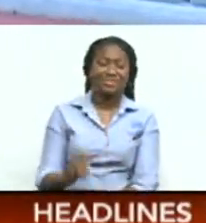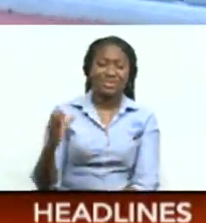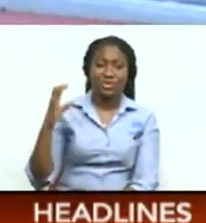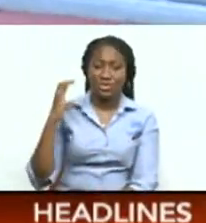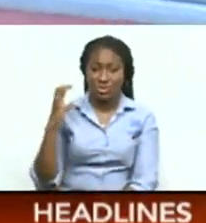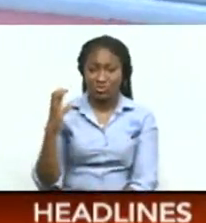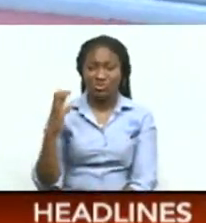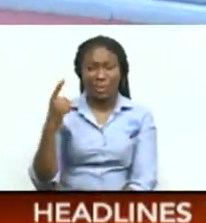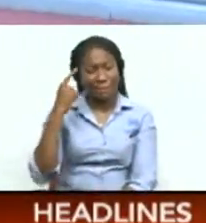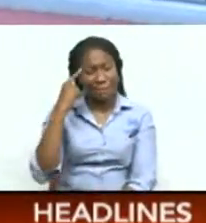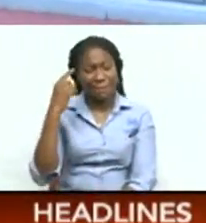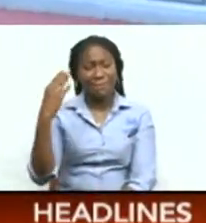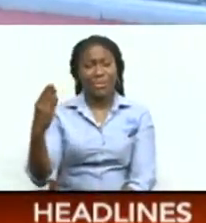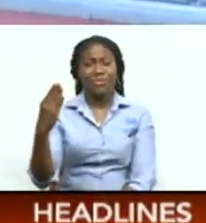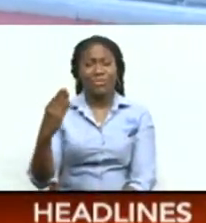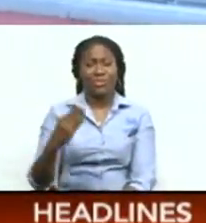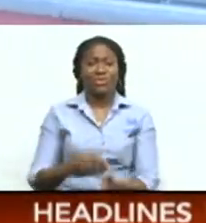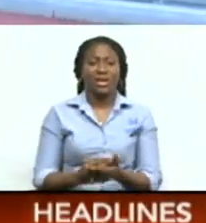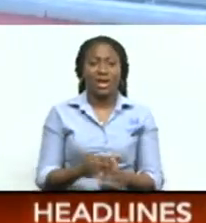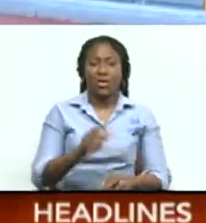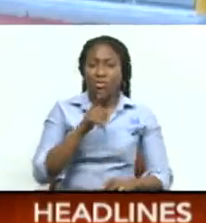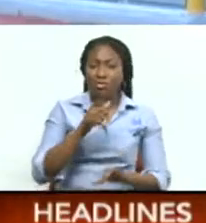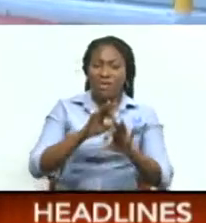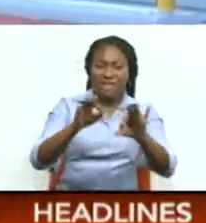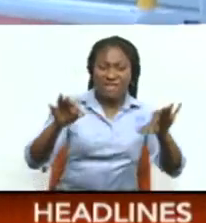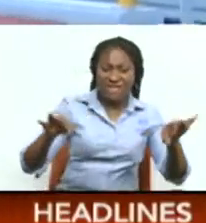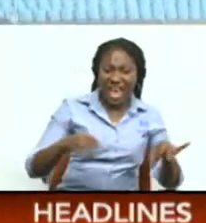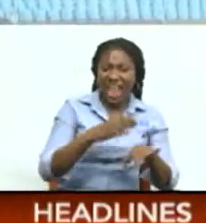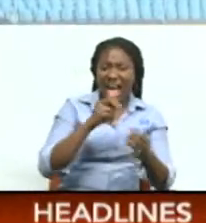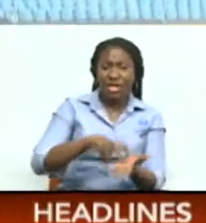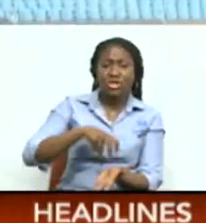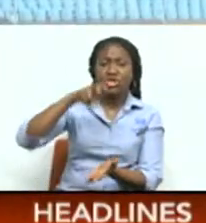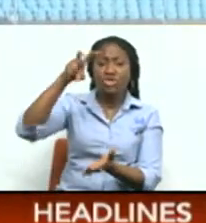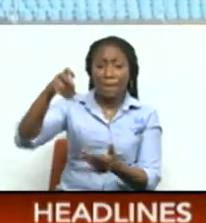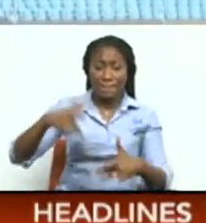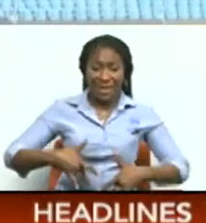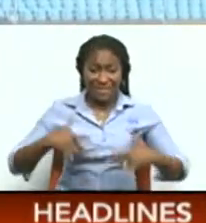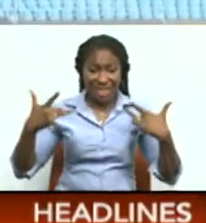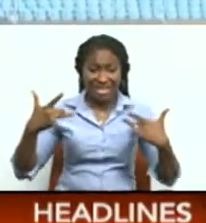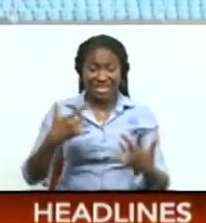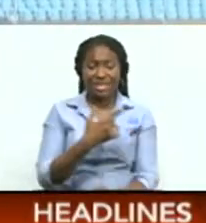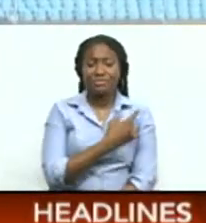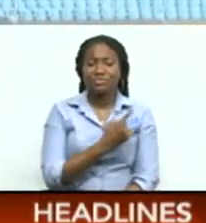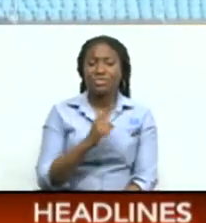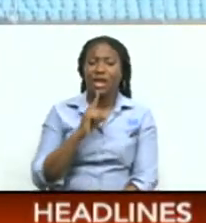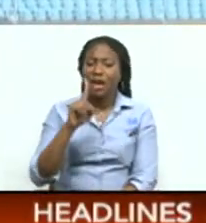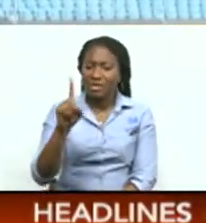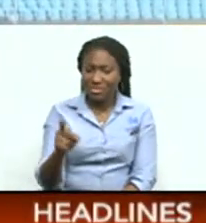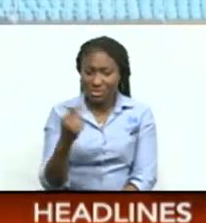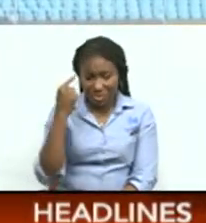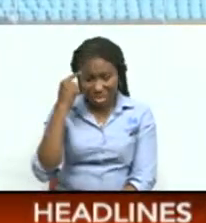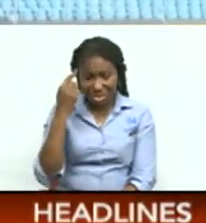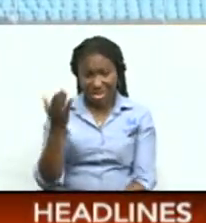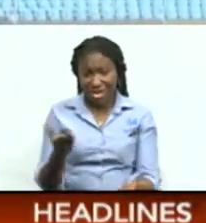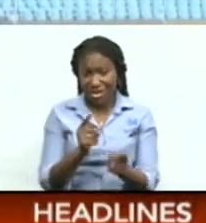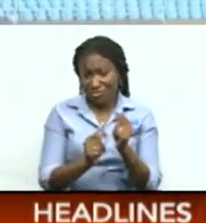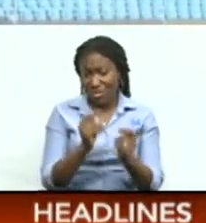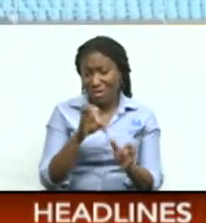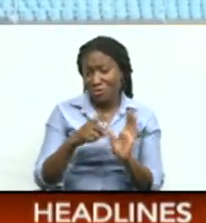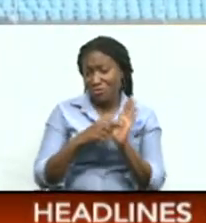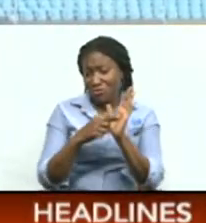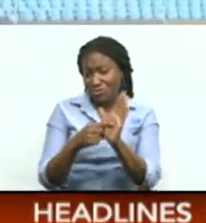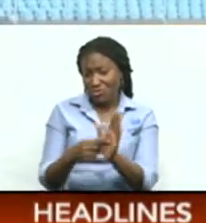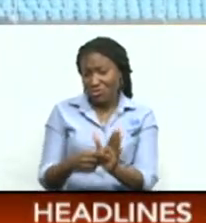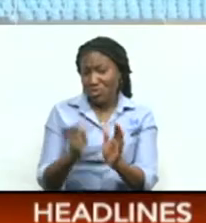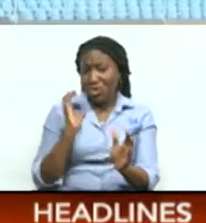obvious belief in those in the field and jump events in particular But could this be one of the games where we continue to show that potential in